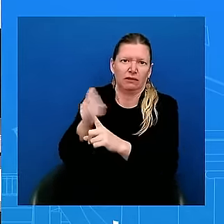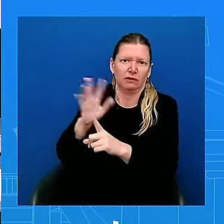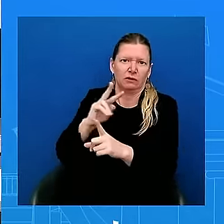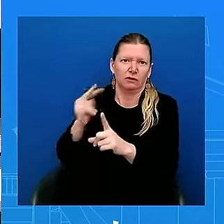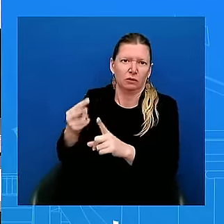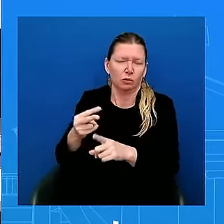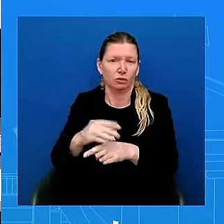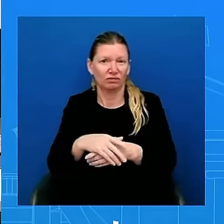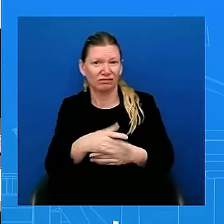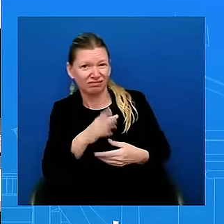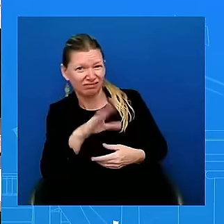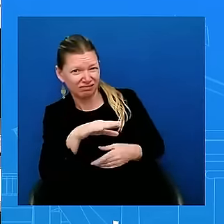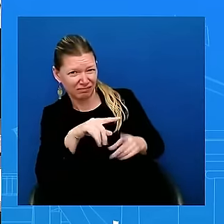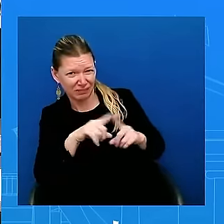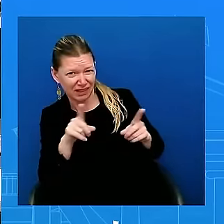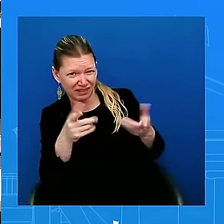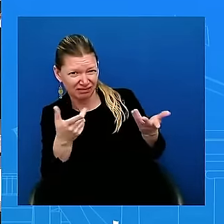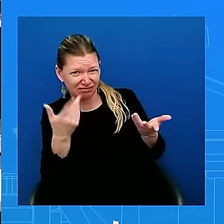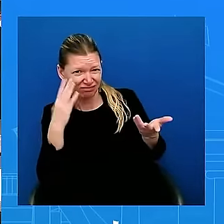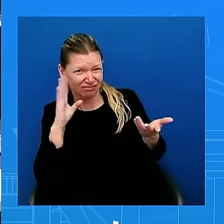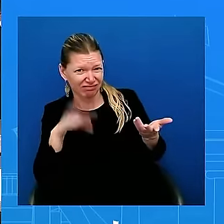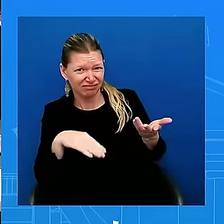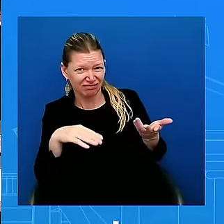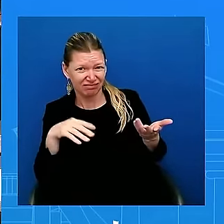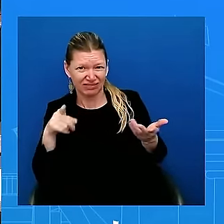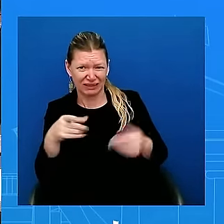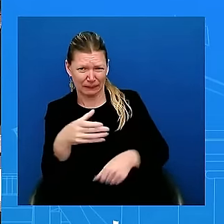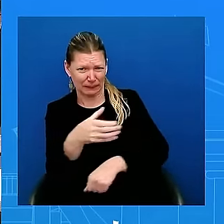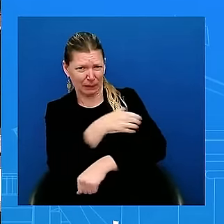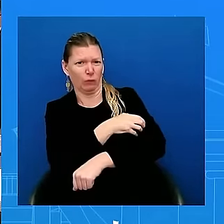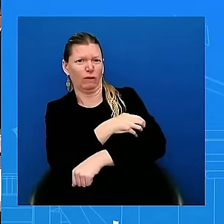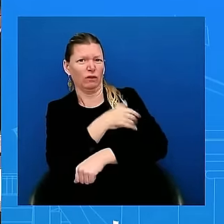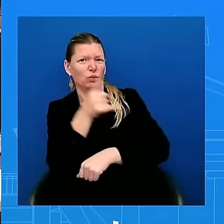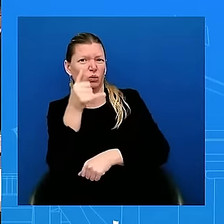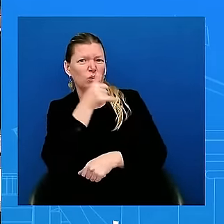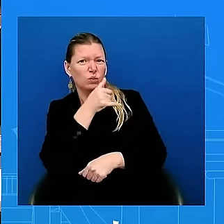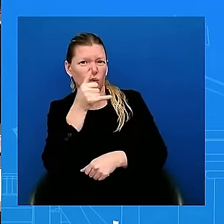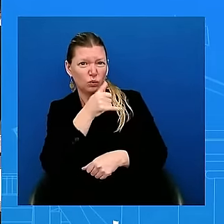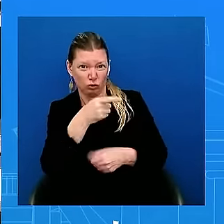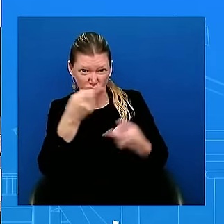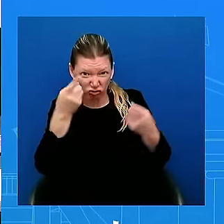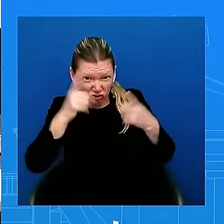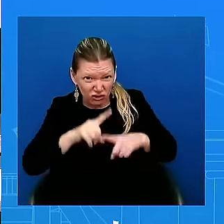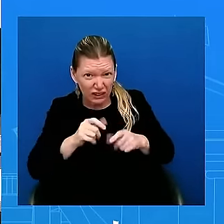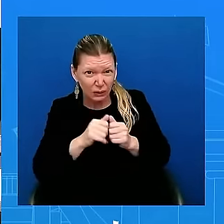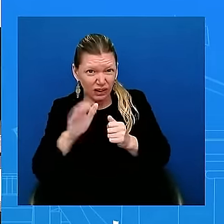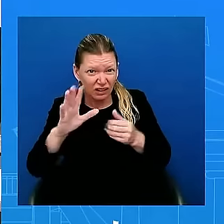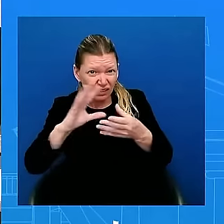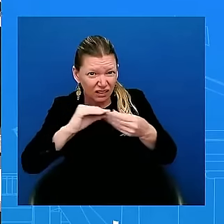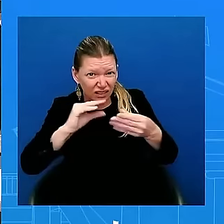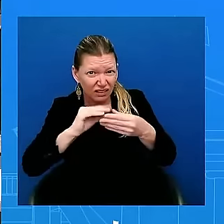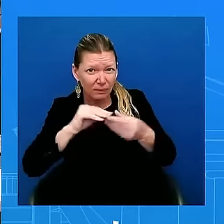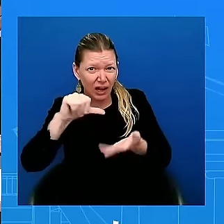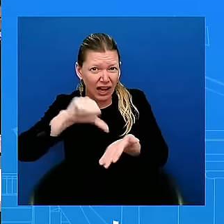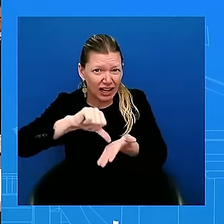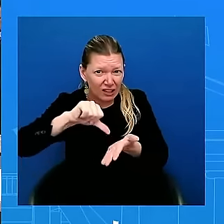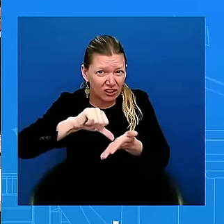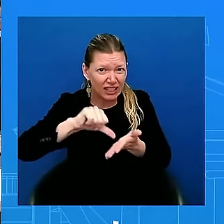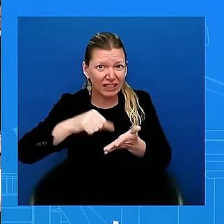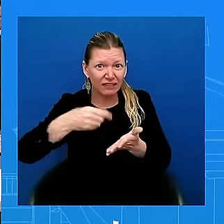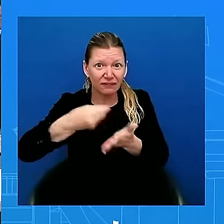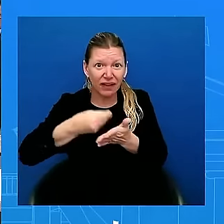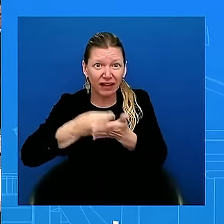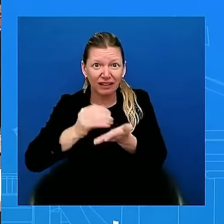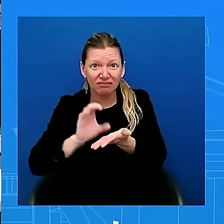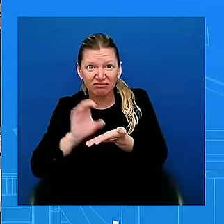that Iran financially backs some of the protesters, that if there are Palestinians in Gaza who aren't getting enough food, it's not because Israel is blocking